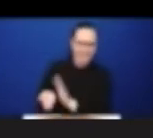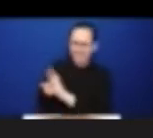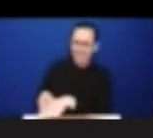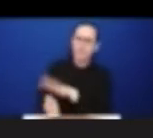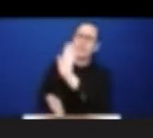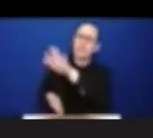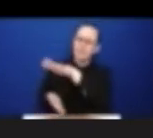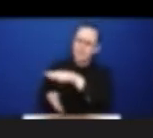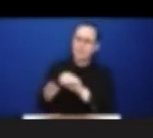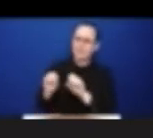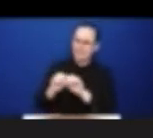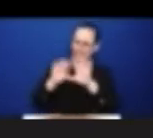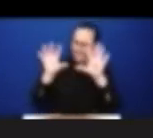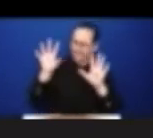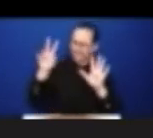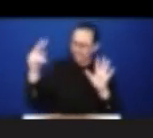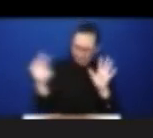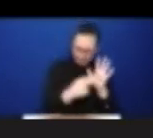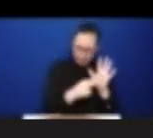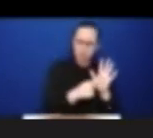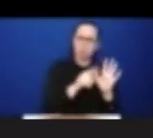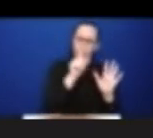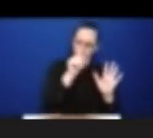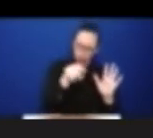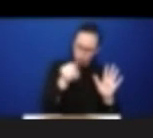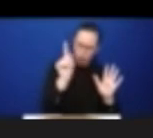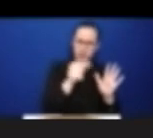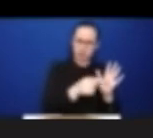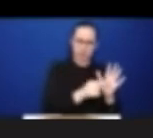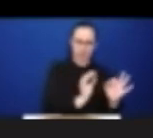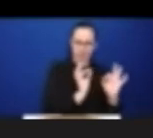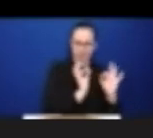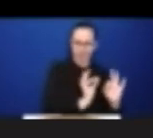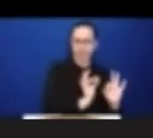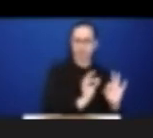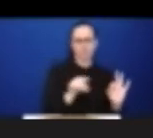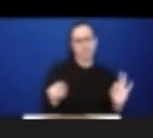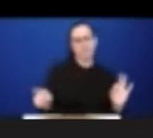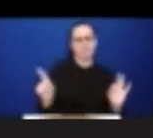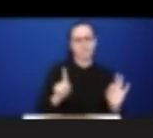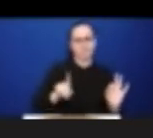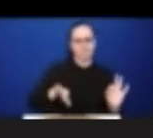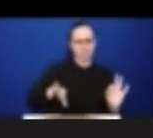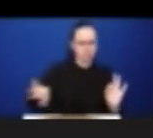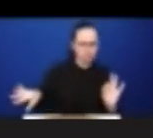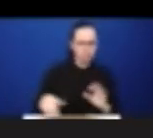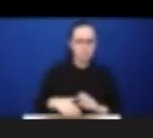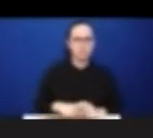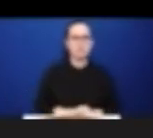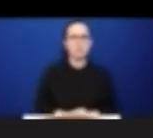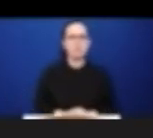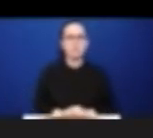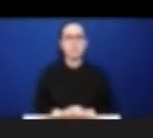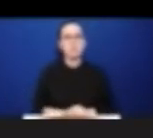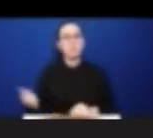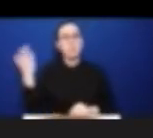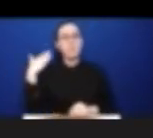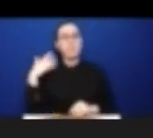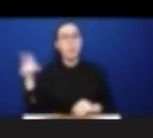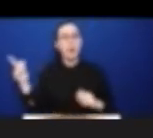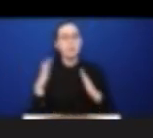Where prior to the pandemic, there were cracks in the system, these cracks in many contexts